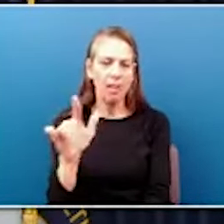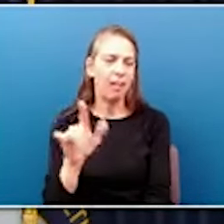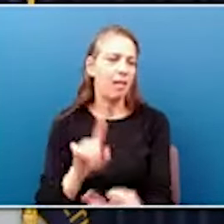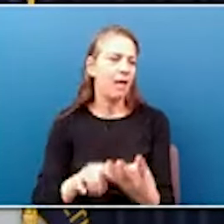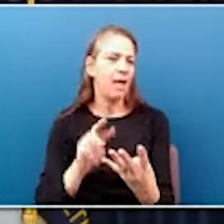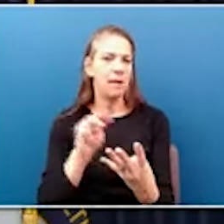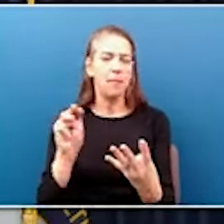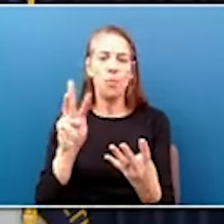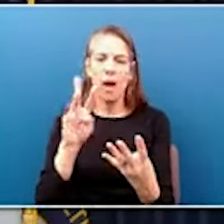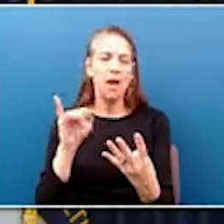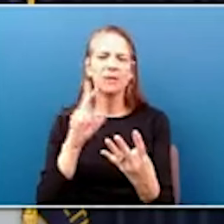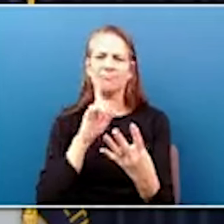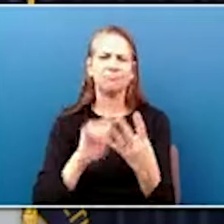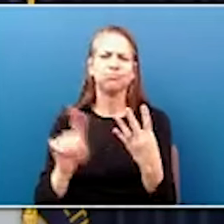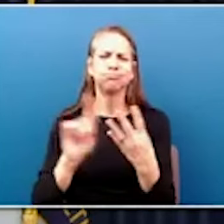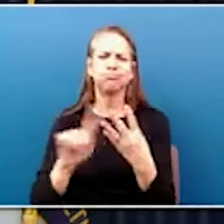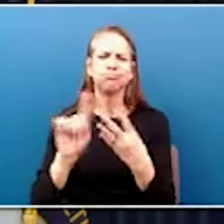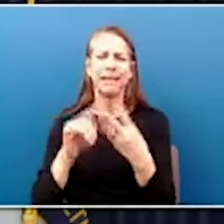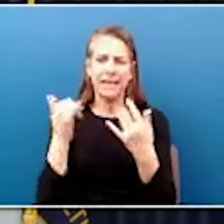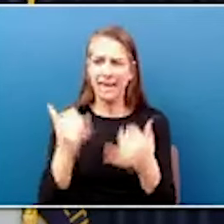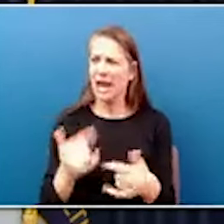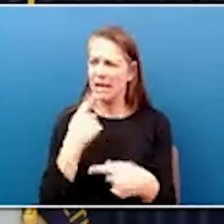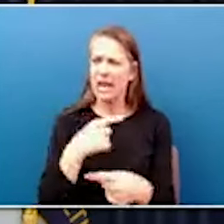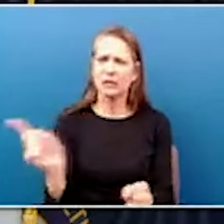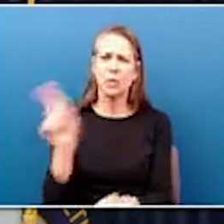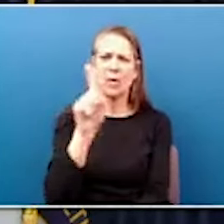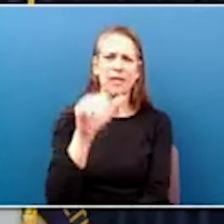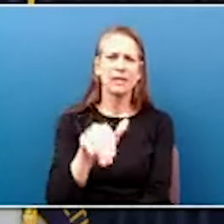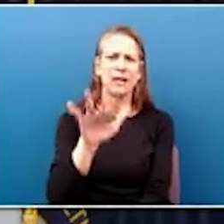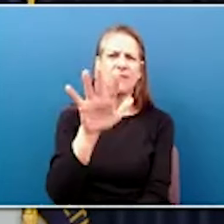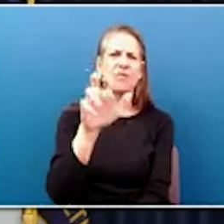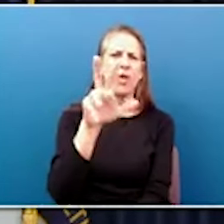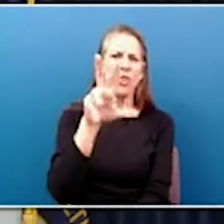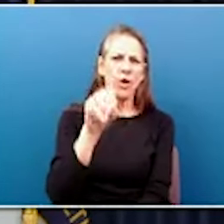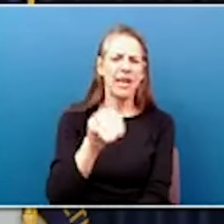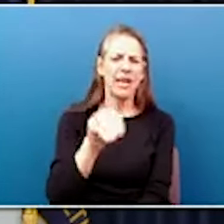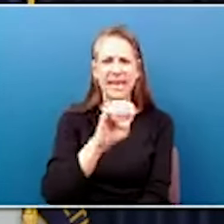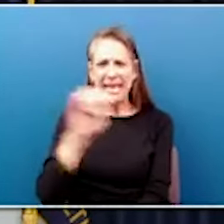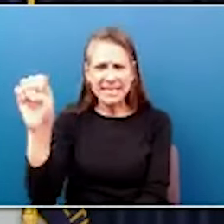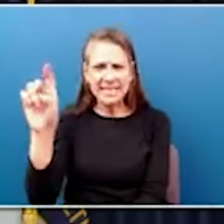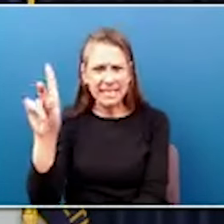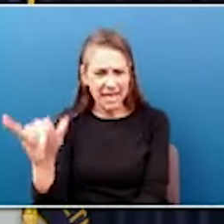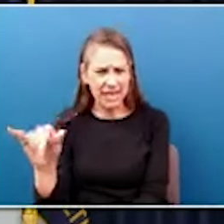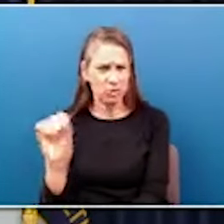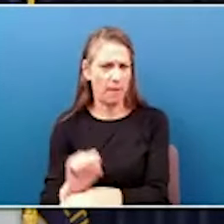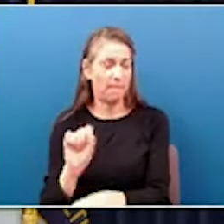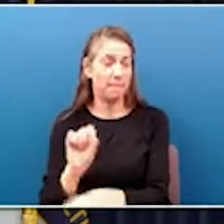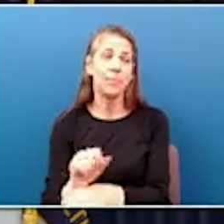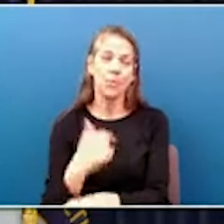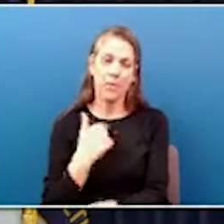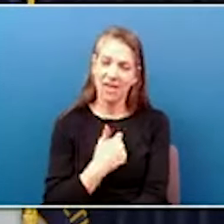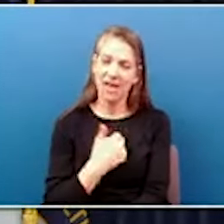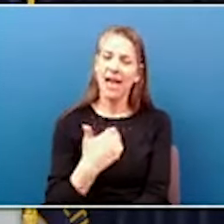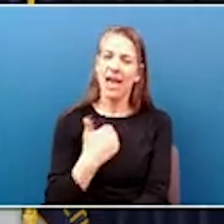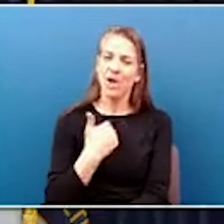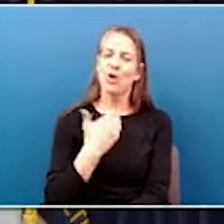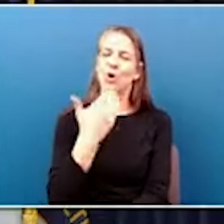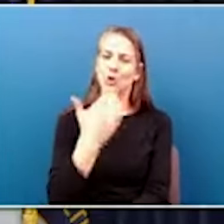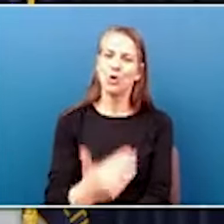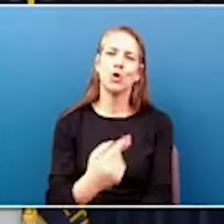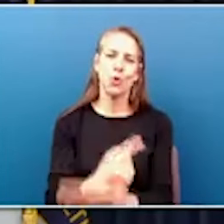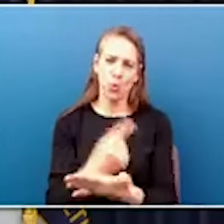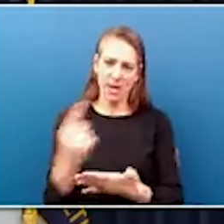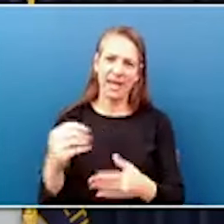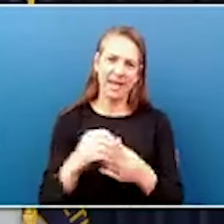to announce 1530 jobs in Eastern Kentucky. We have had a really good week here in the Commonwealth.